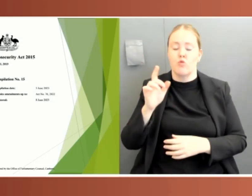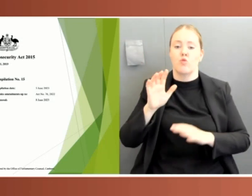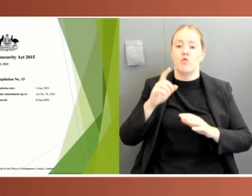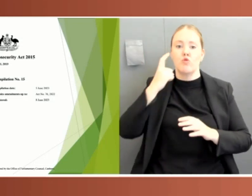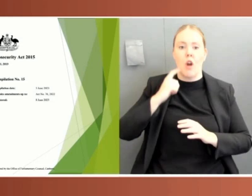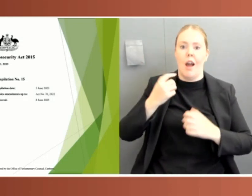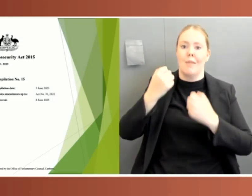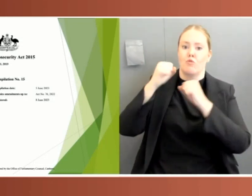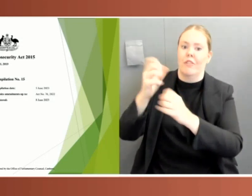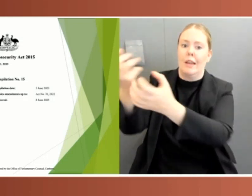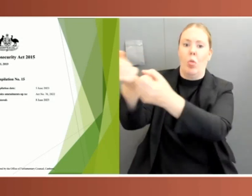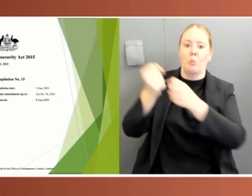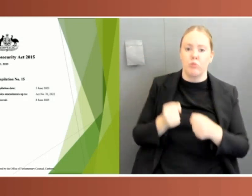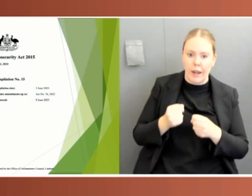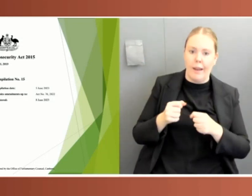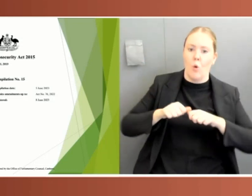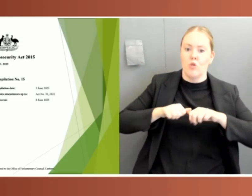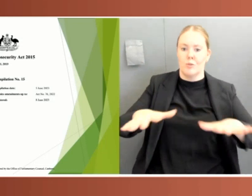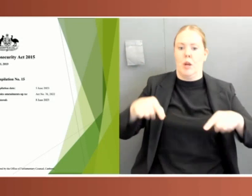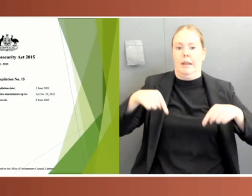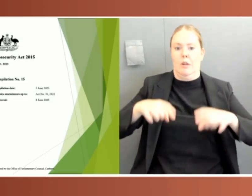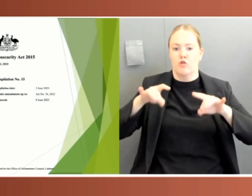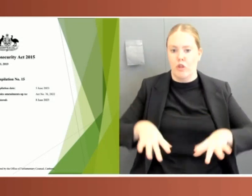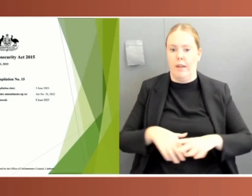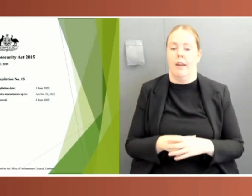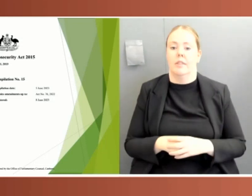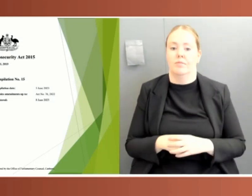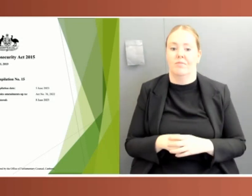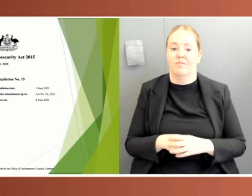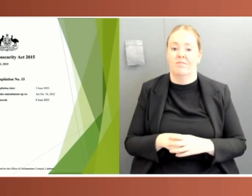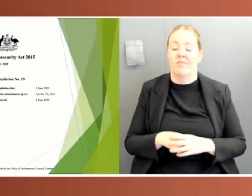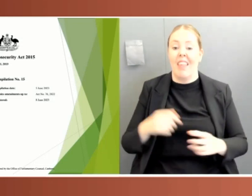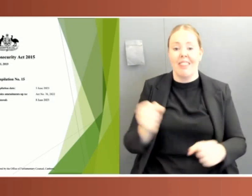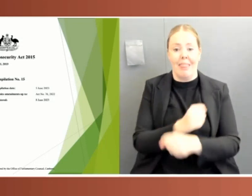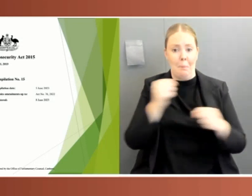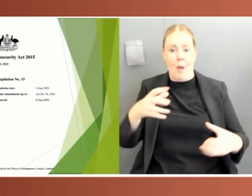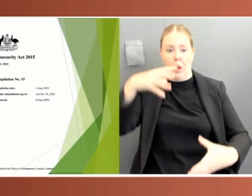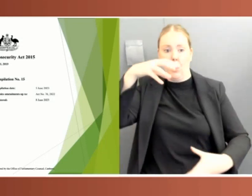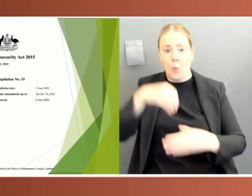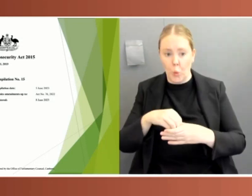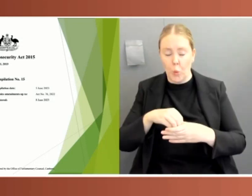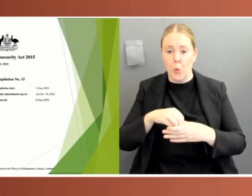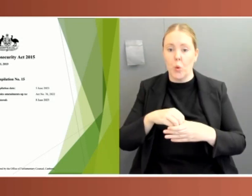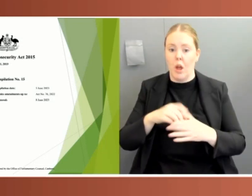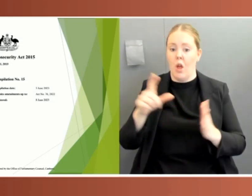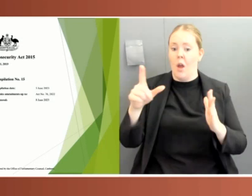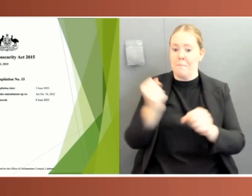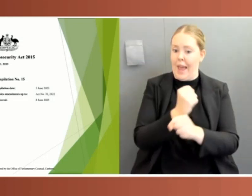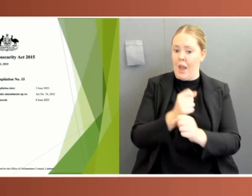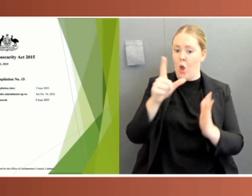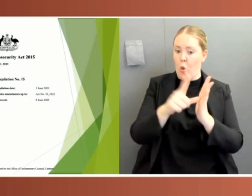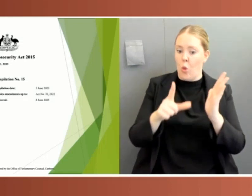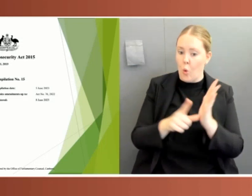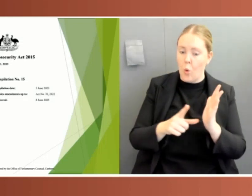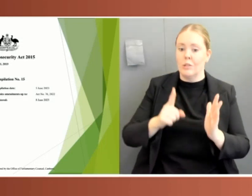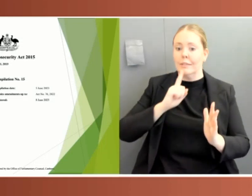persons, goods or conveyances to prevent movement, including entering or leaving specified places. The Act also empowers biosecurity officers to